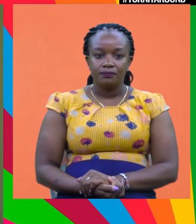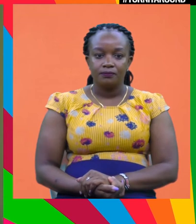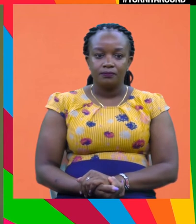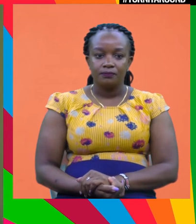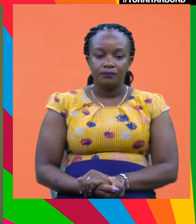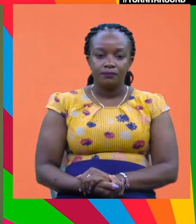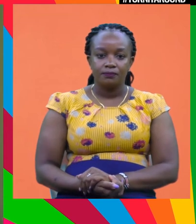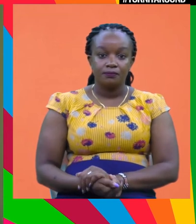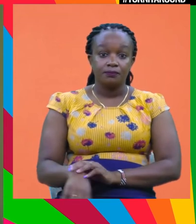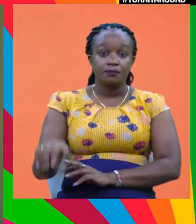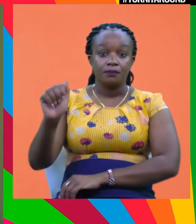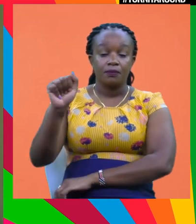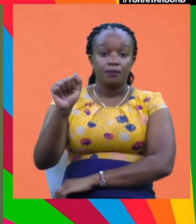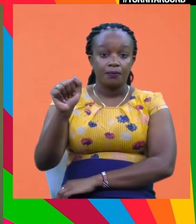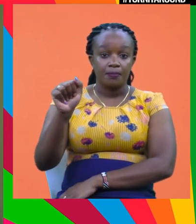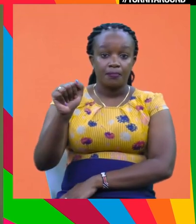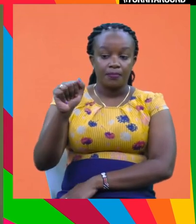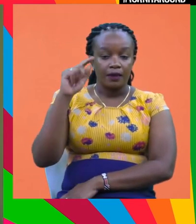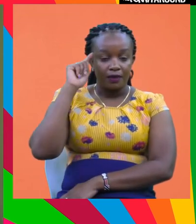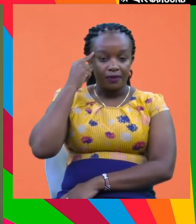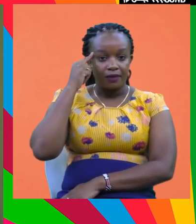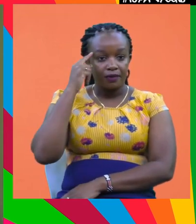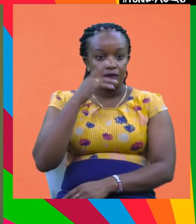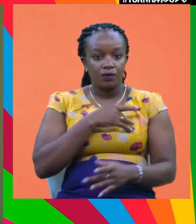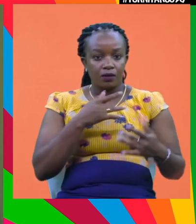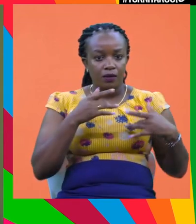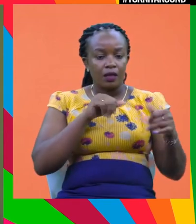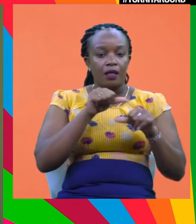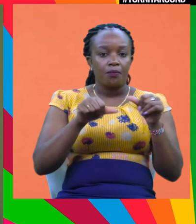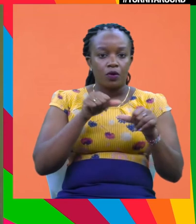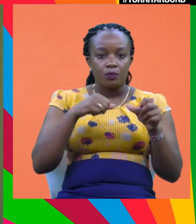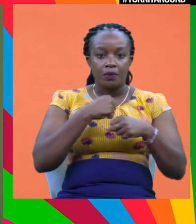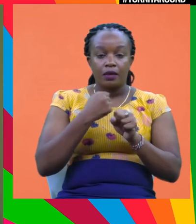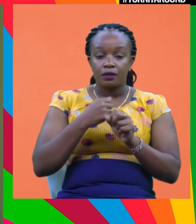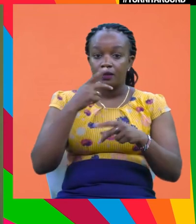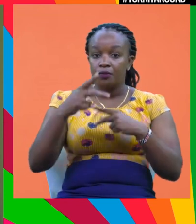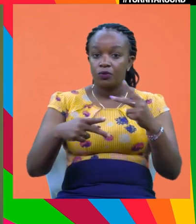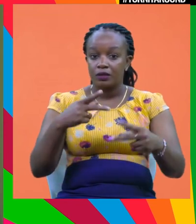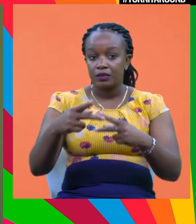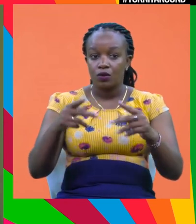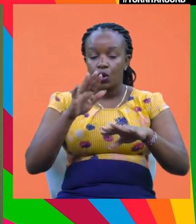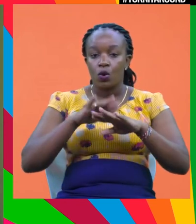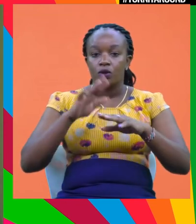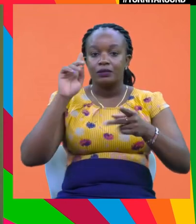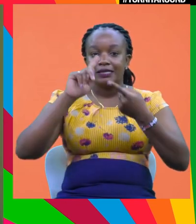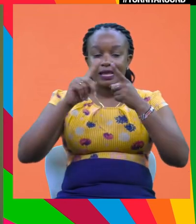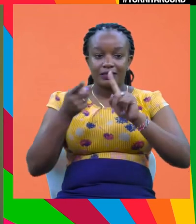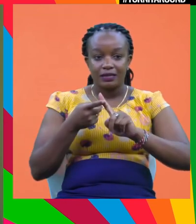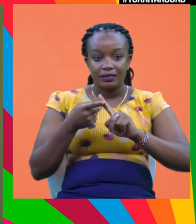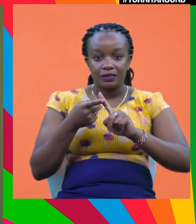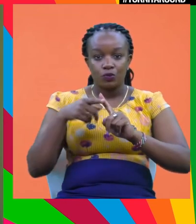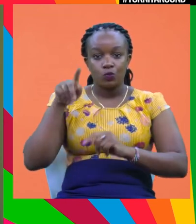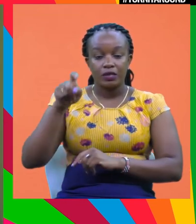I think, yeah, as, as both Tristan and Ken said, it's, it's about making progress on, on standards, on disclosures.